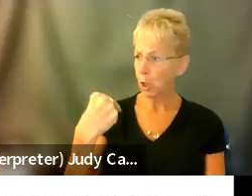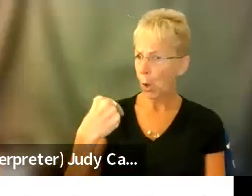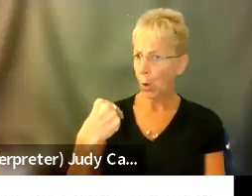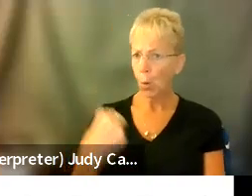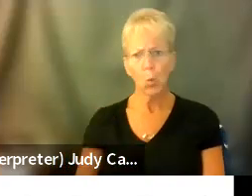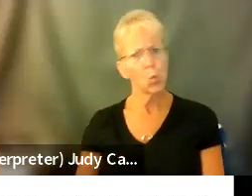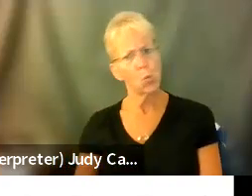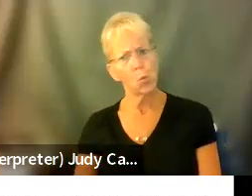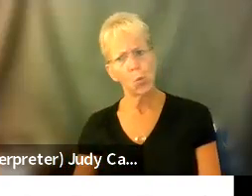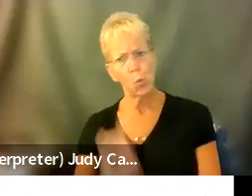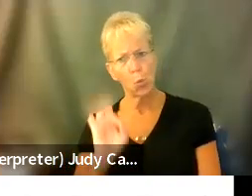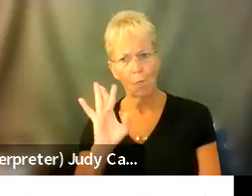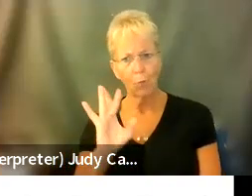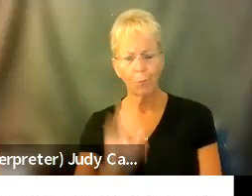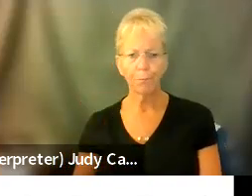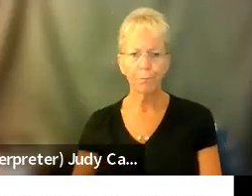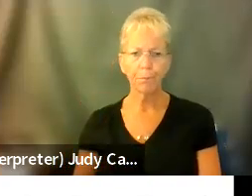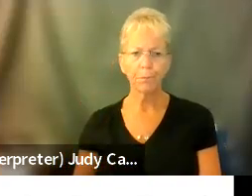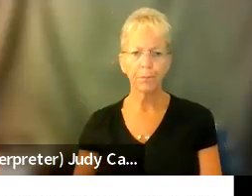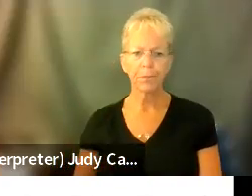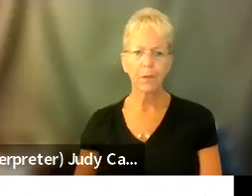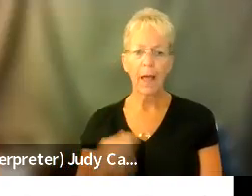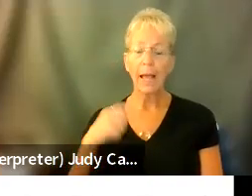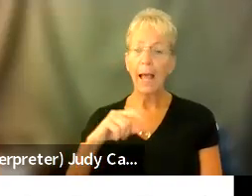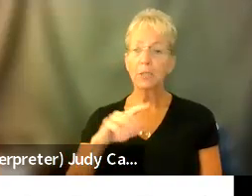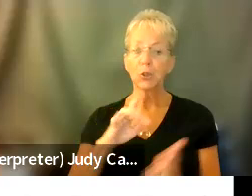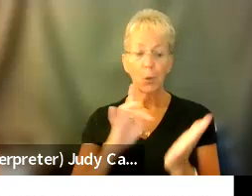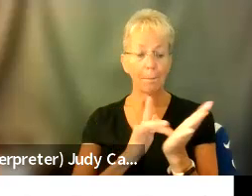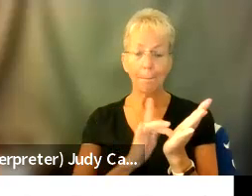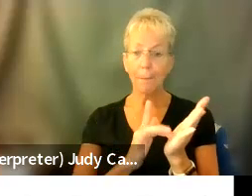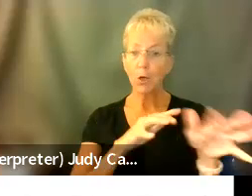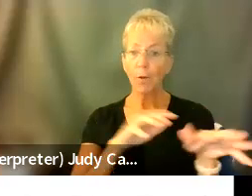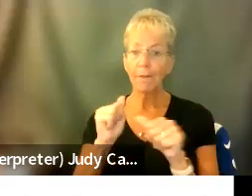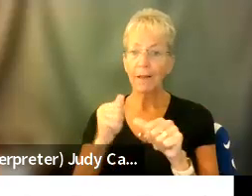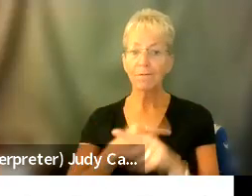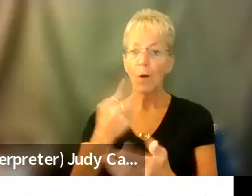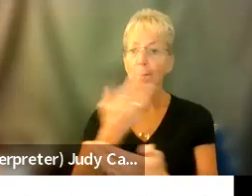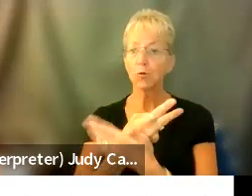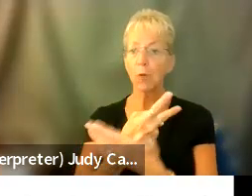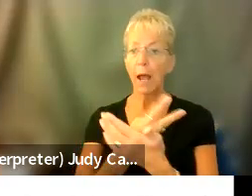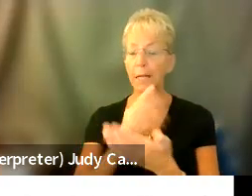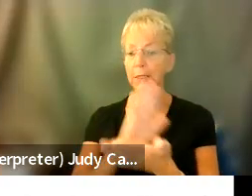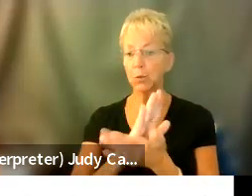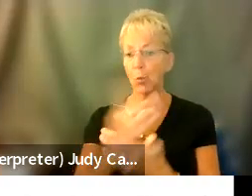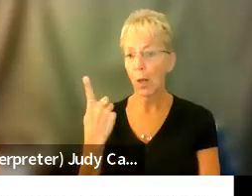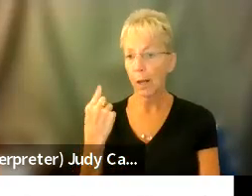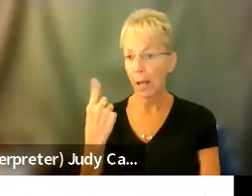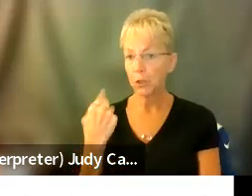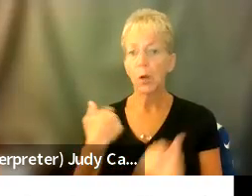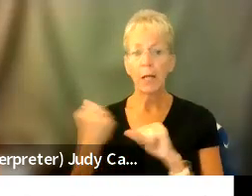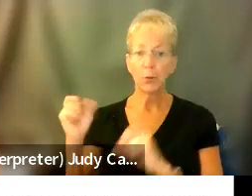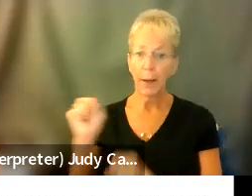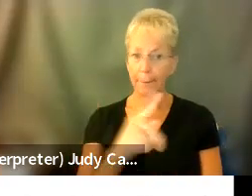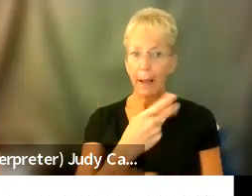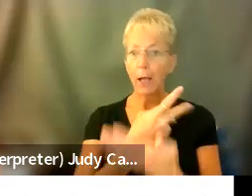unreasonable. I had to go on medical leave from grad school a year ago. Um, I, I tried to go back to grad school